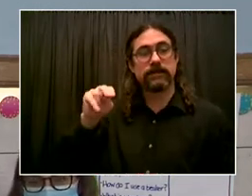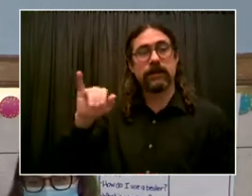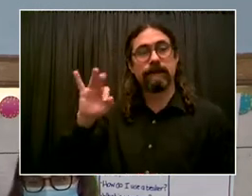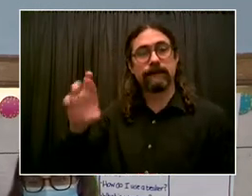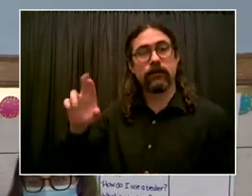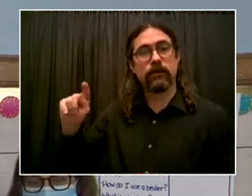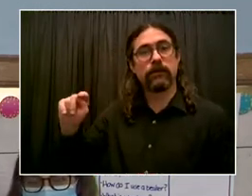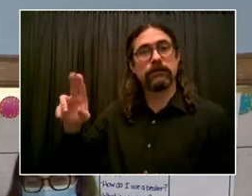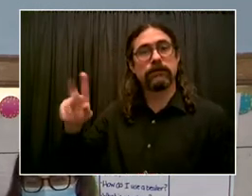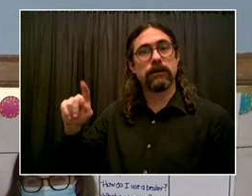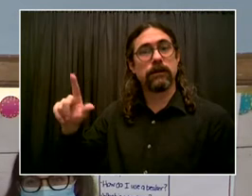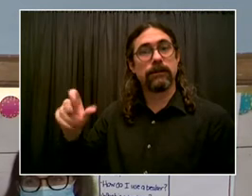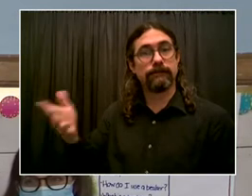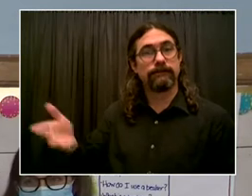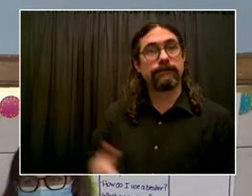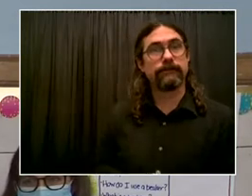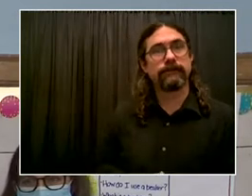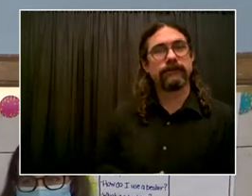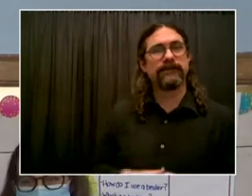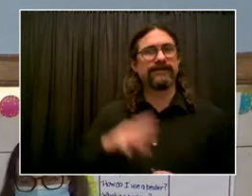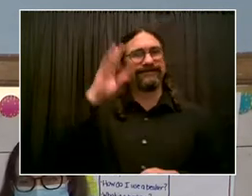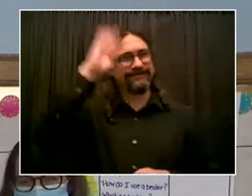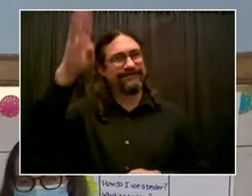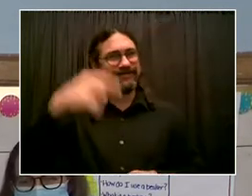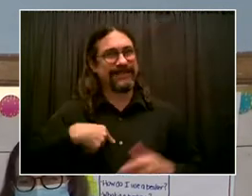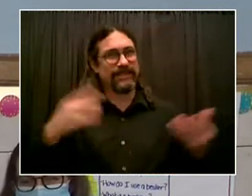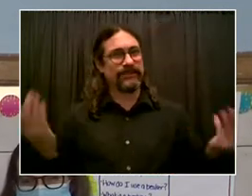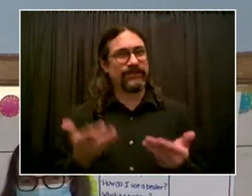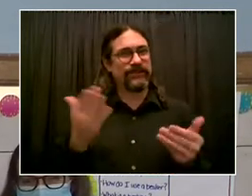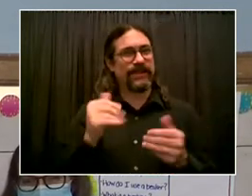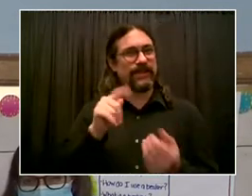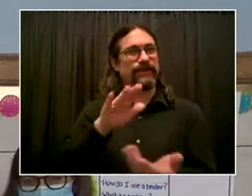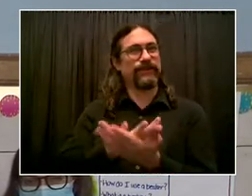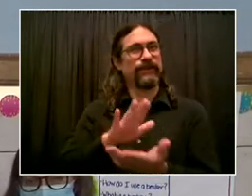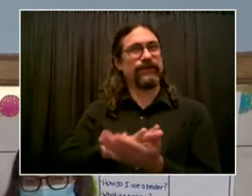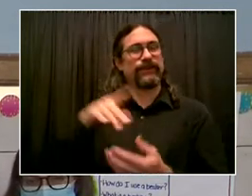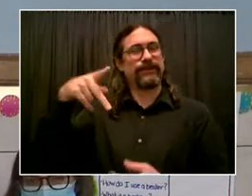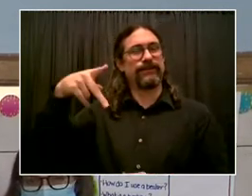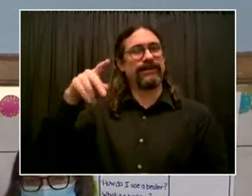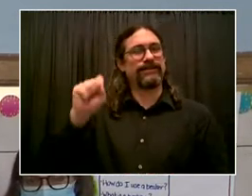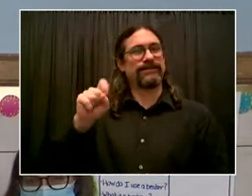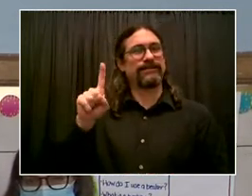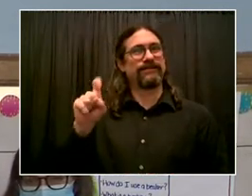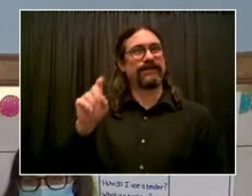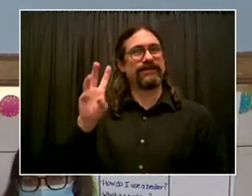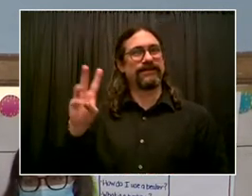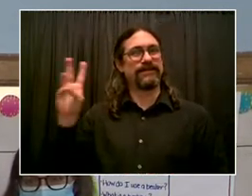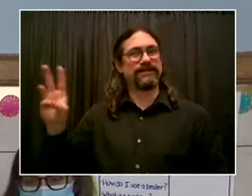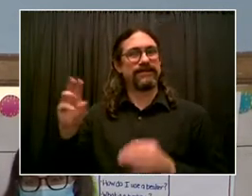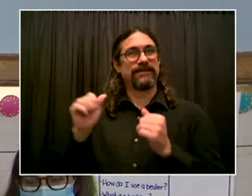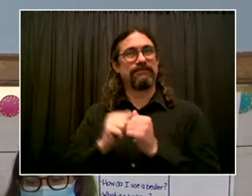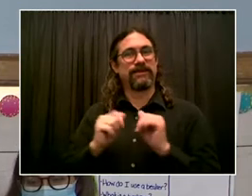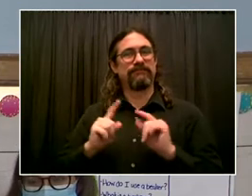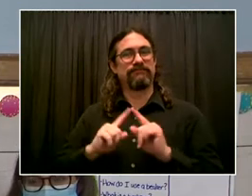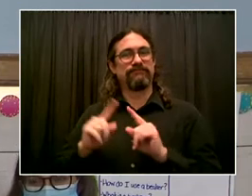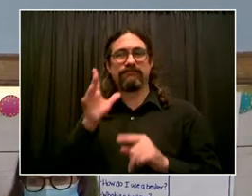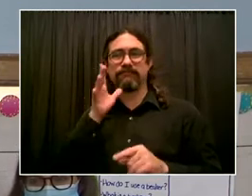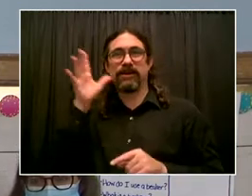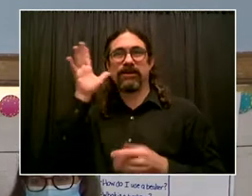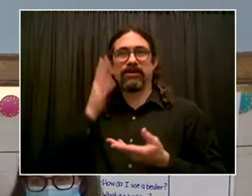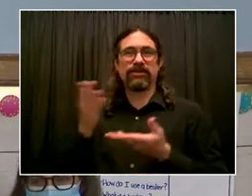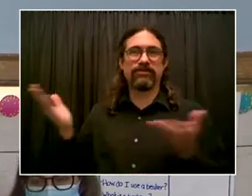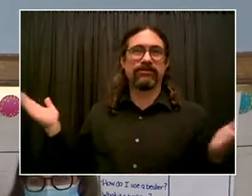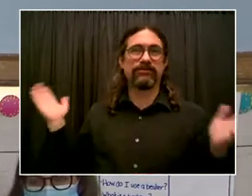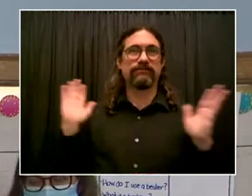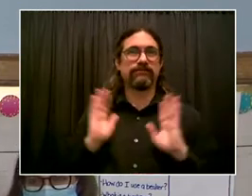advantage of the vaccine referral bonus program. Our PTA started to promote this in August.